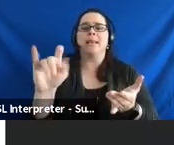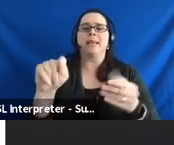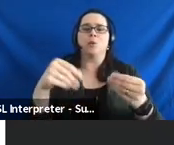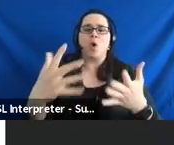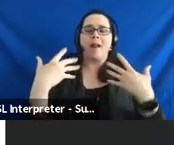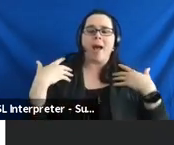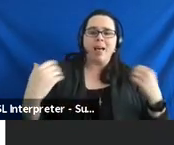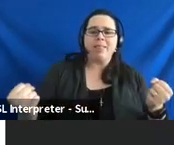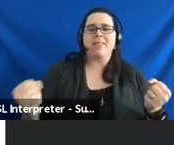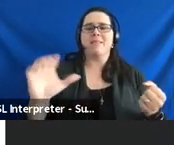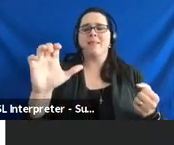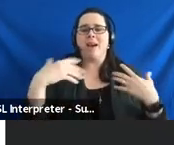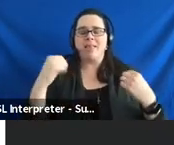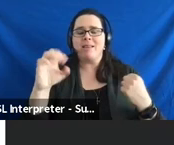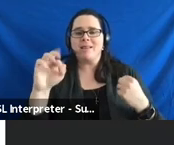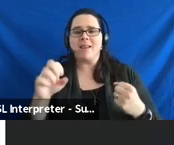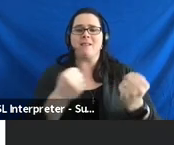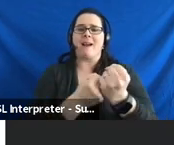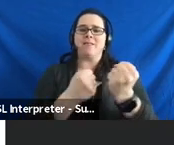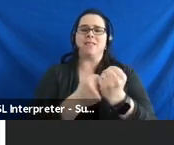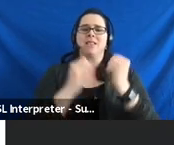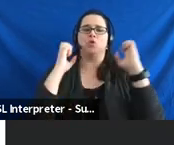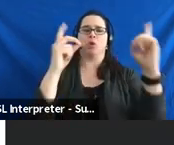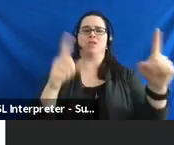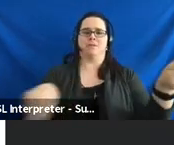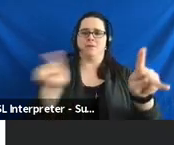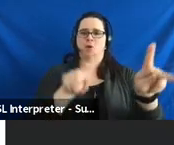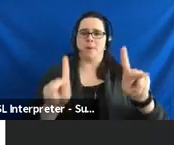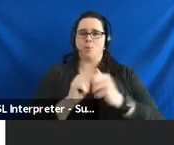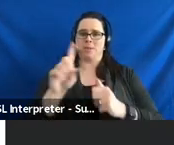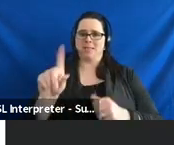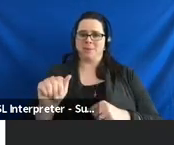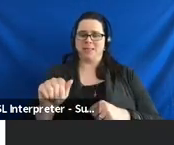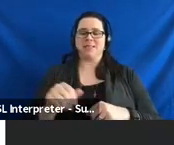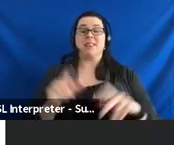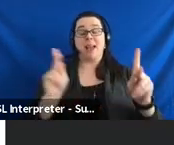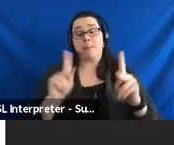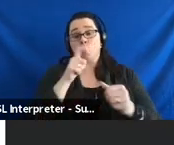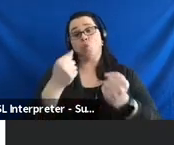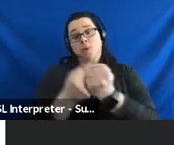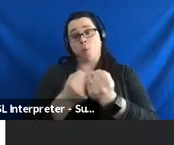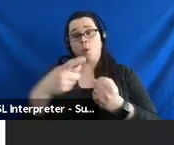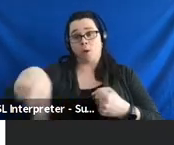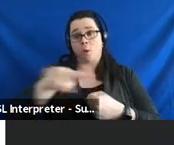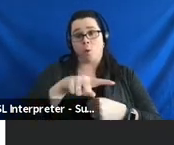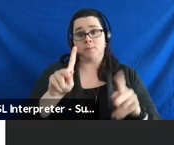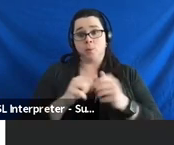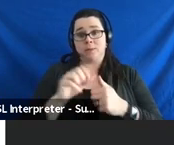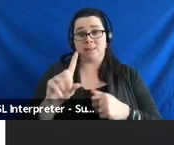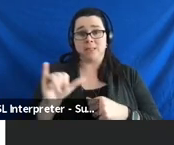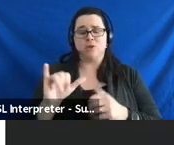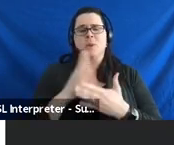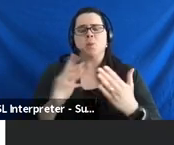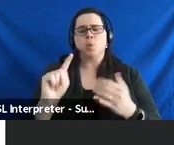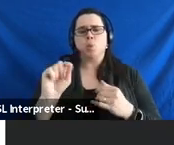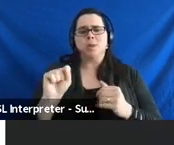healthcare advocacy education for people with disabilities and those that are supporting them. So, just some